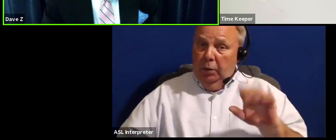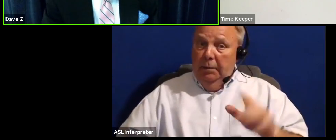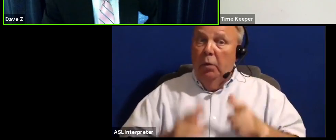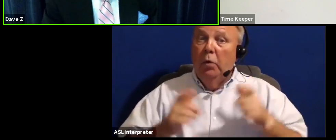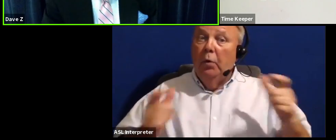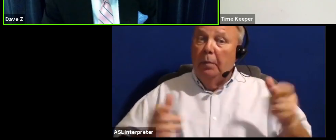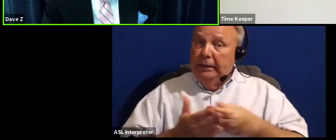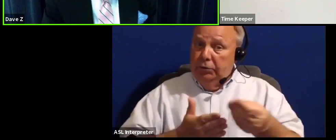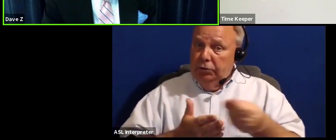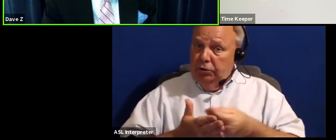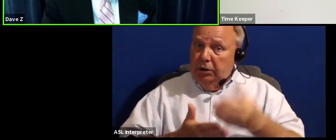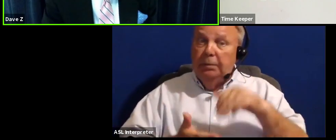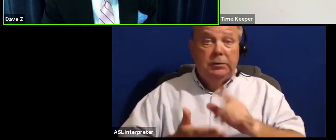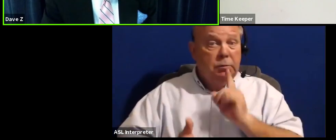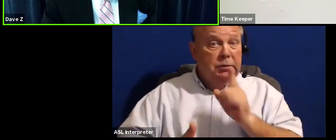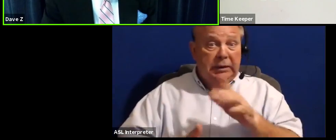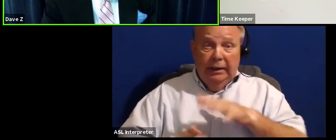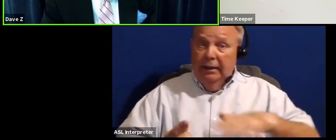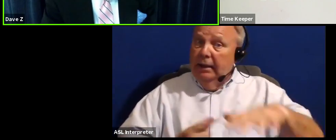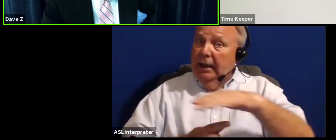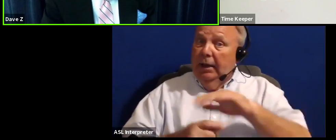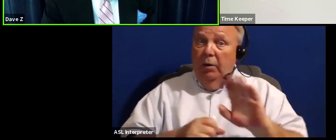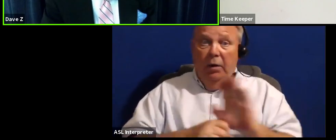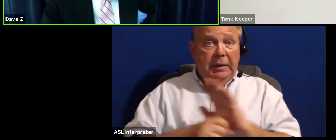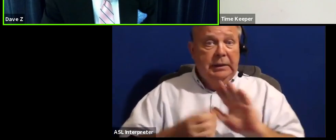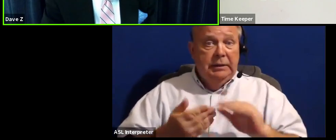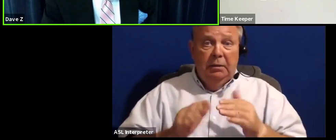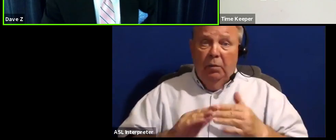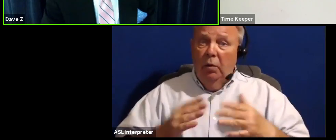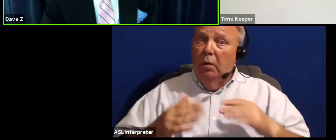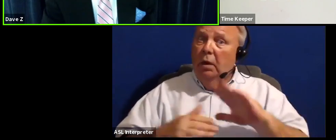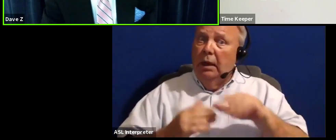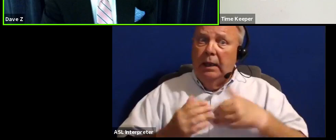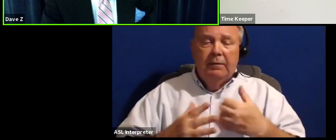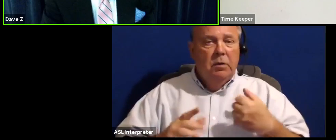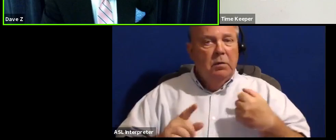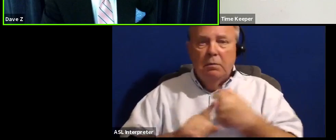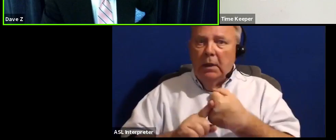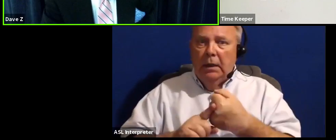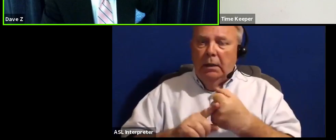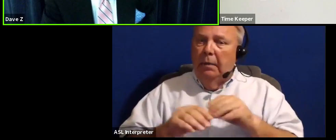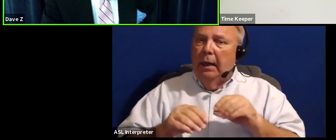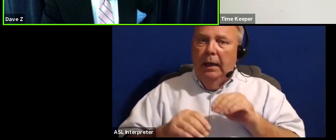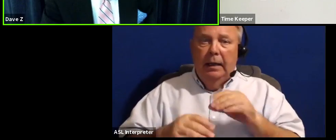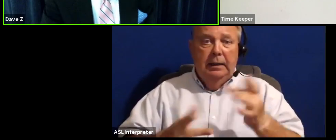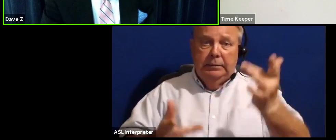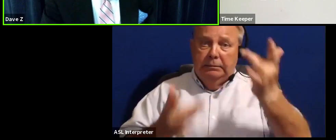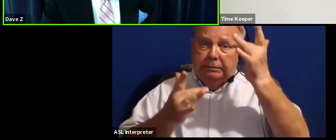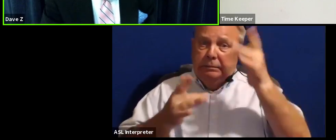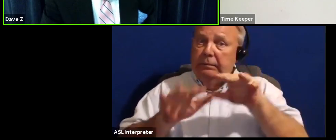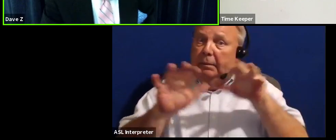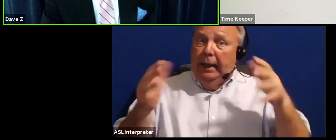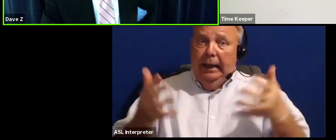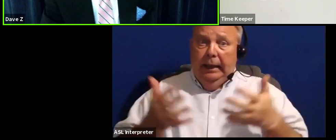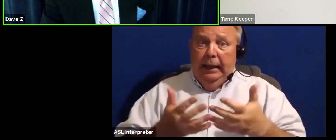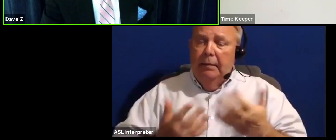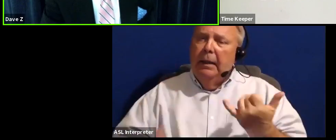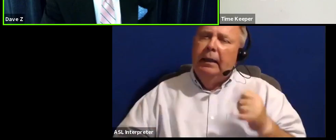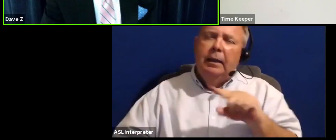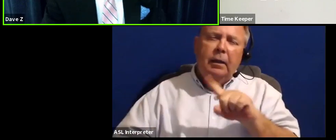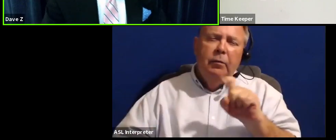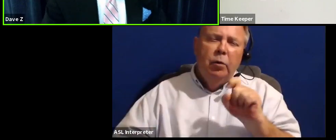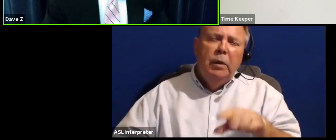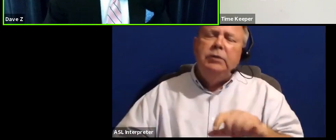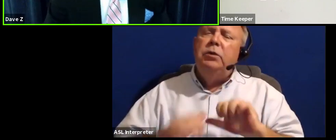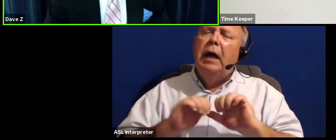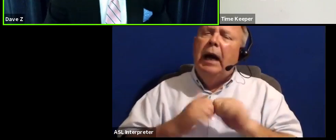centers and indeed the entire business community have all been impacted by the pandemic. Our question is, how